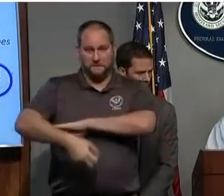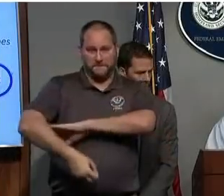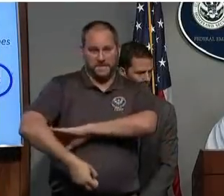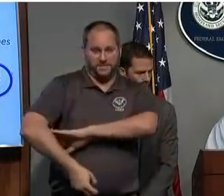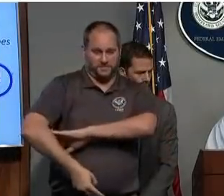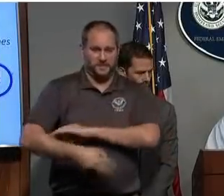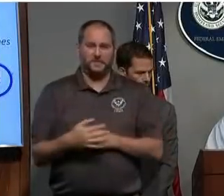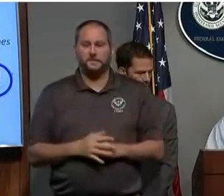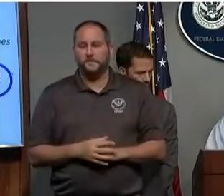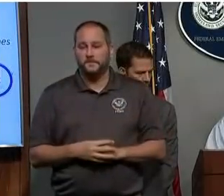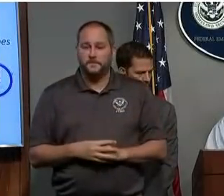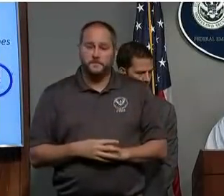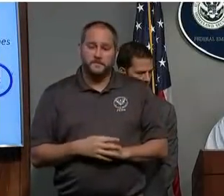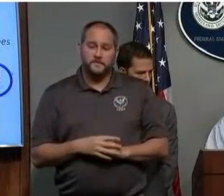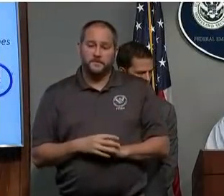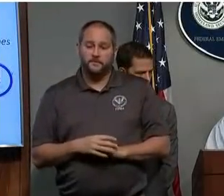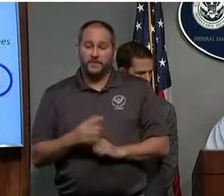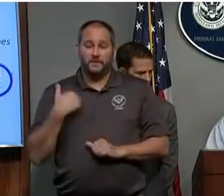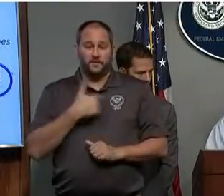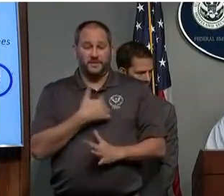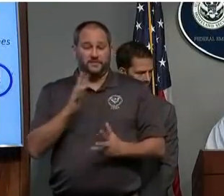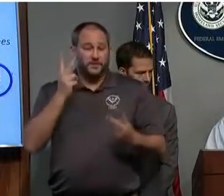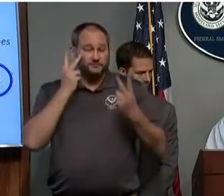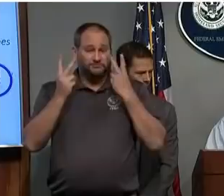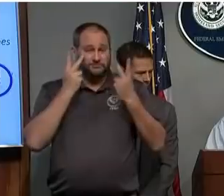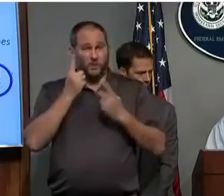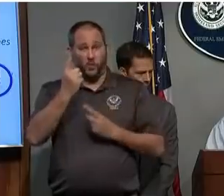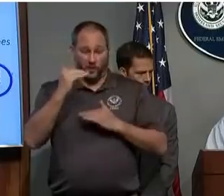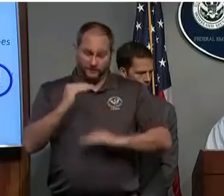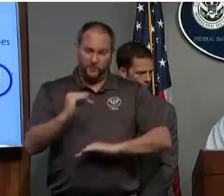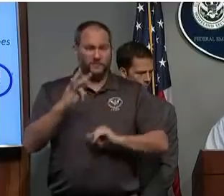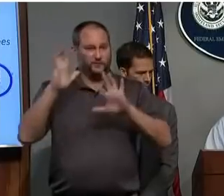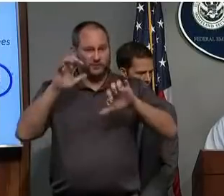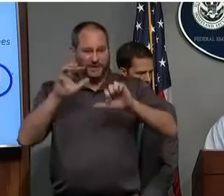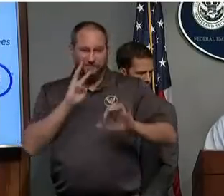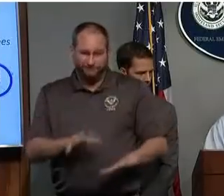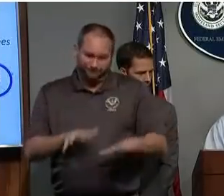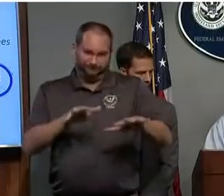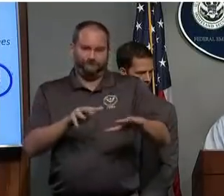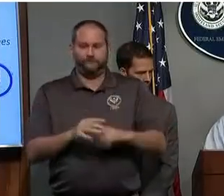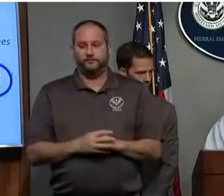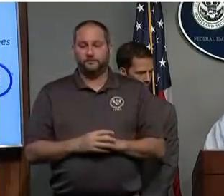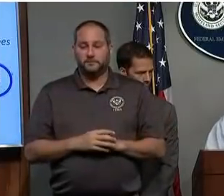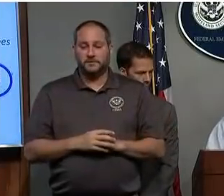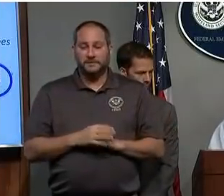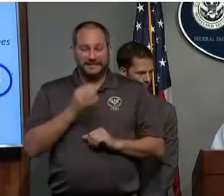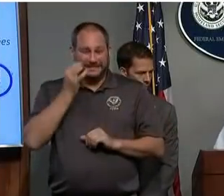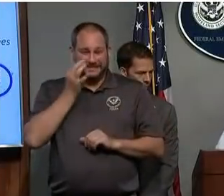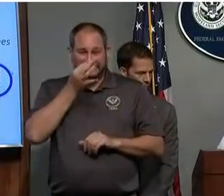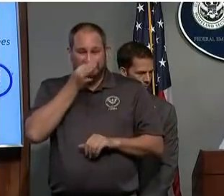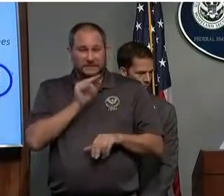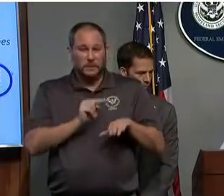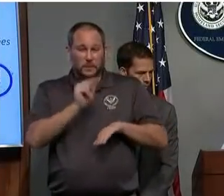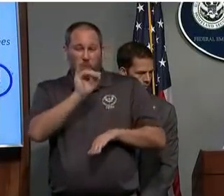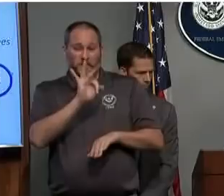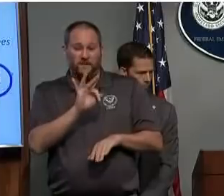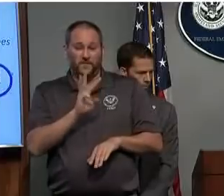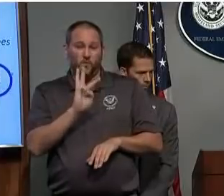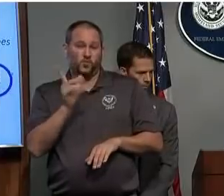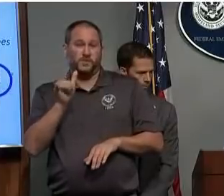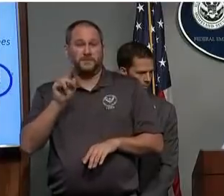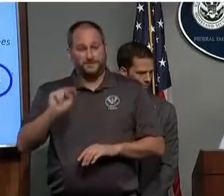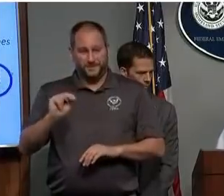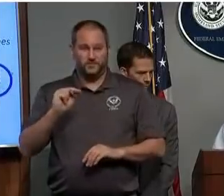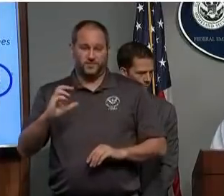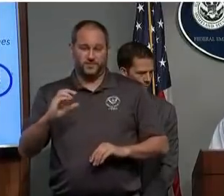already seen a foot of rain just north of Wilmington area. We're still expecting rainfall amounts of